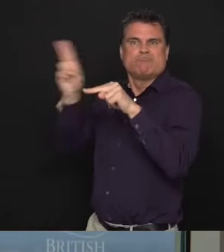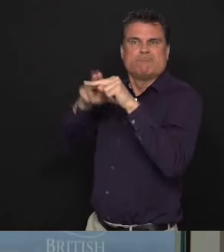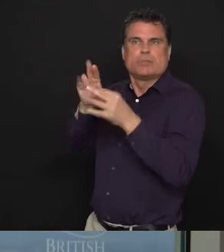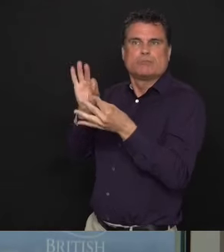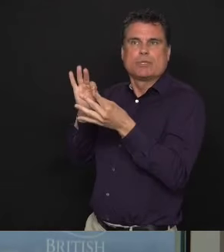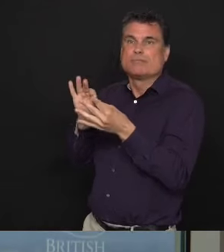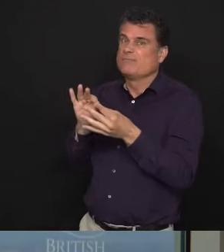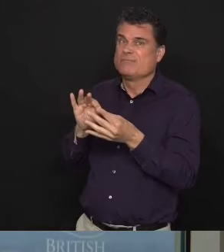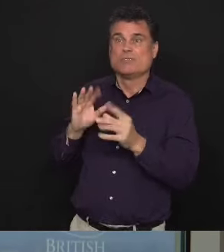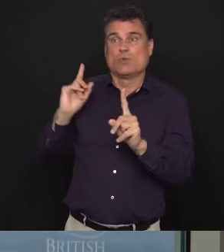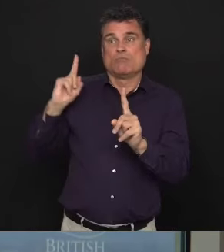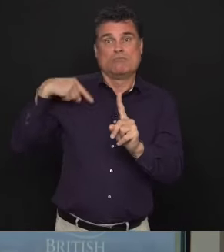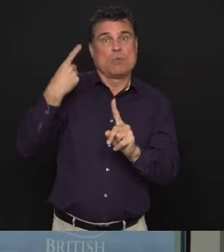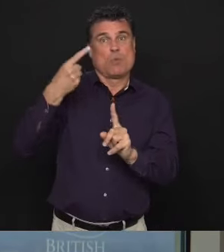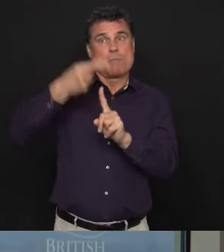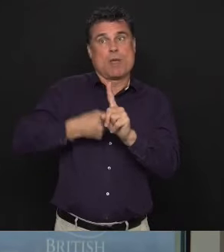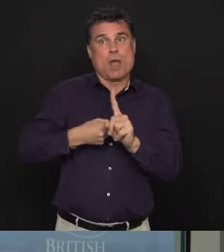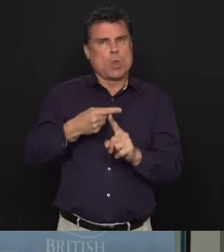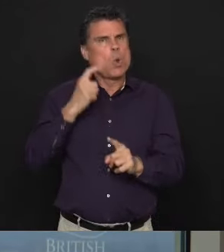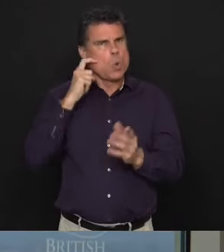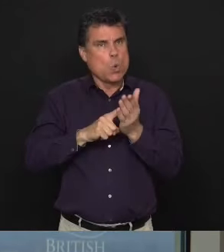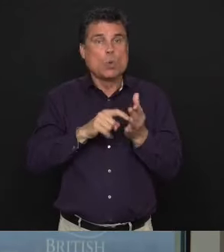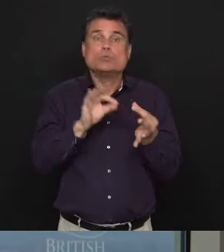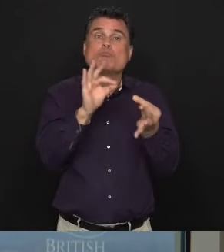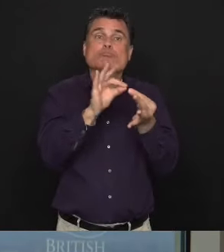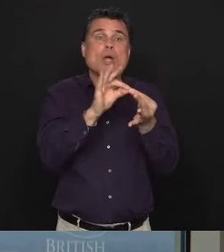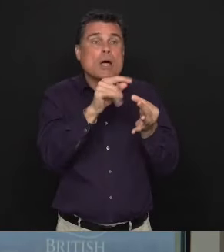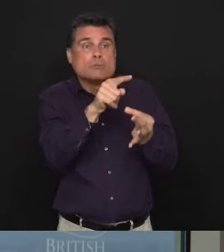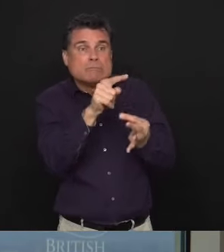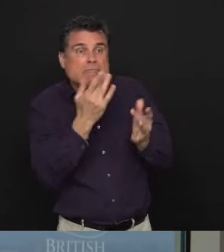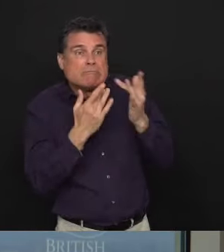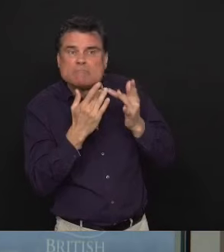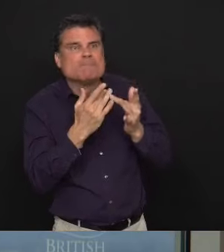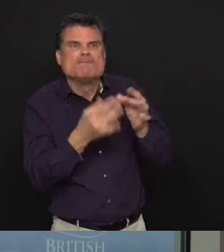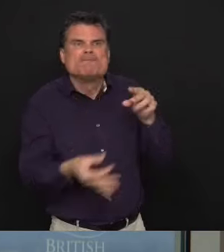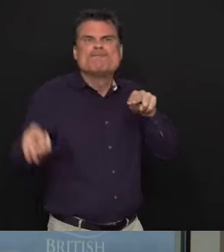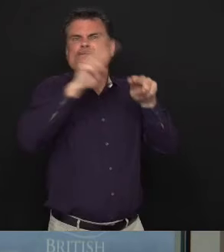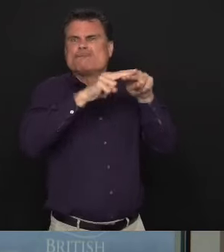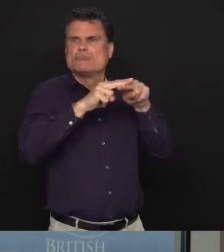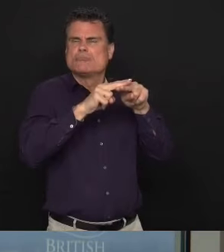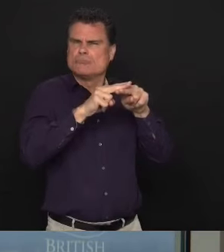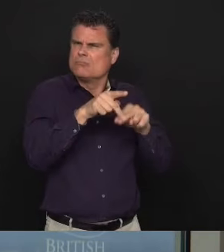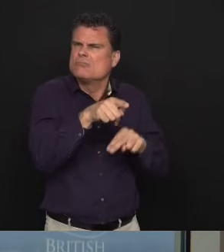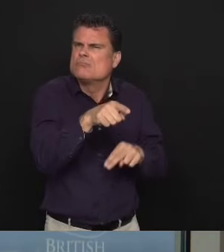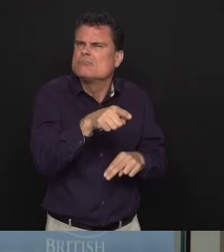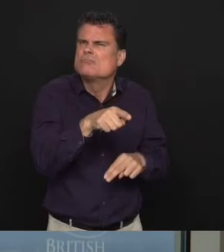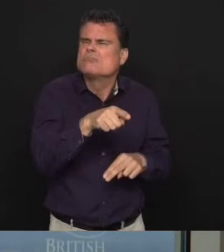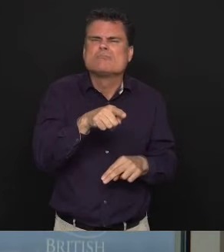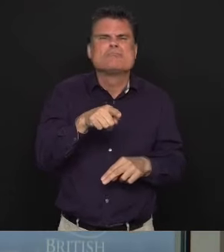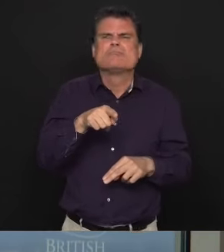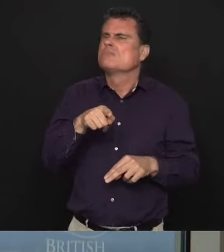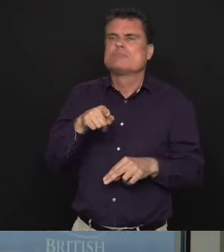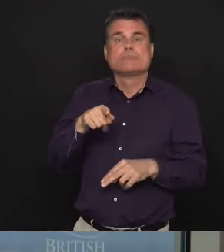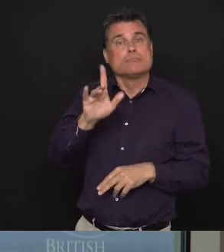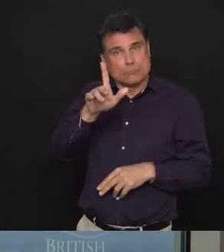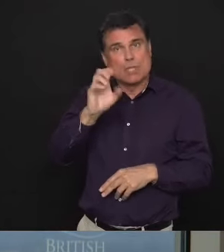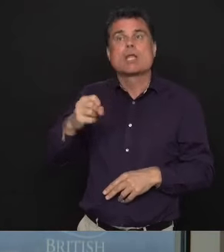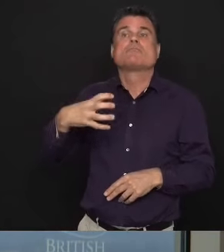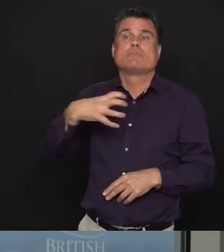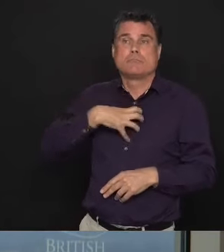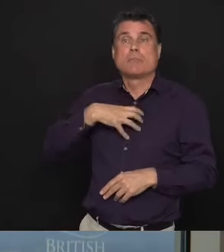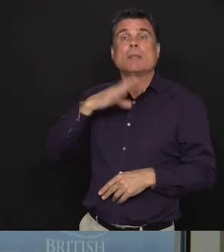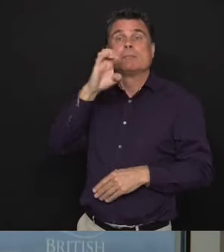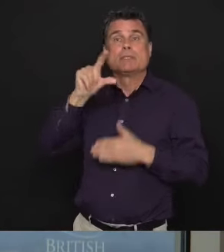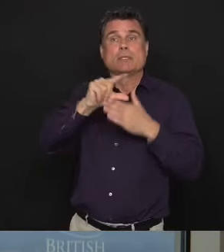gouging or someone selling essential supplies illegally. I can assure you, we will not allow these practices to